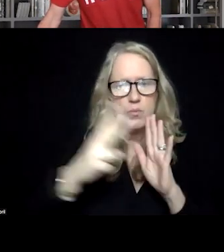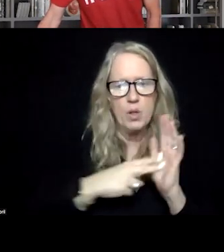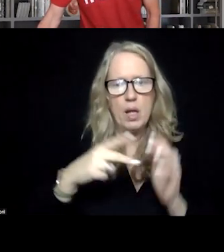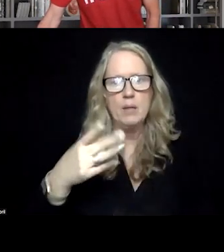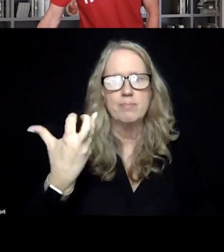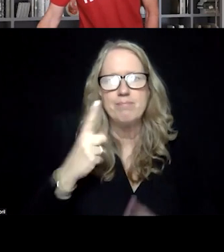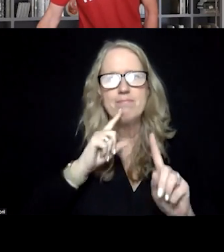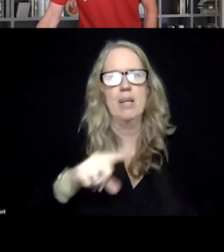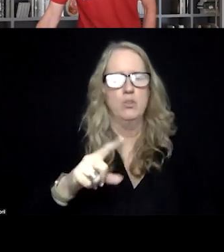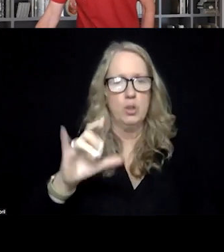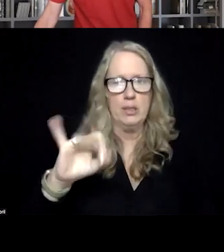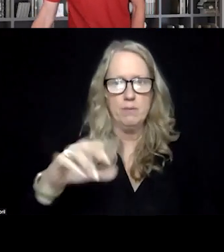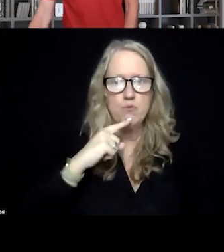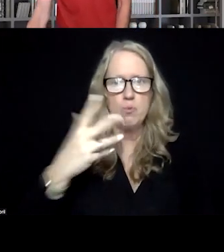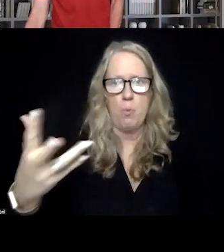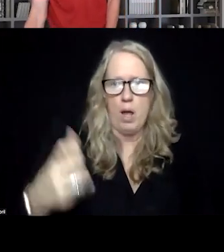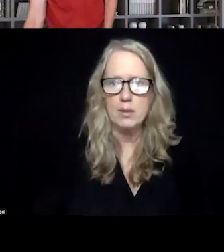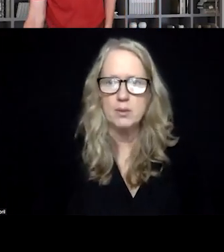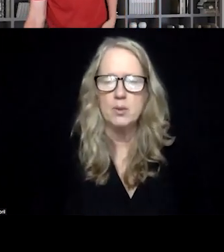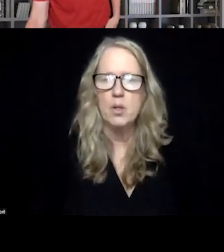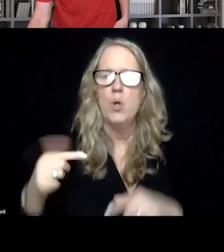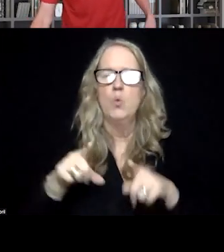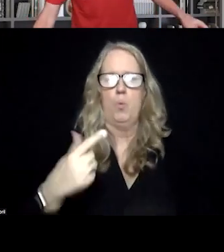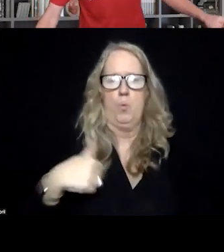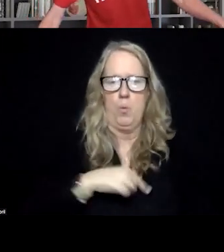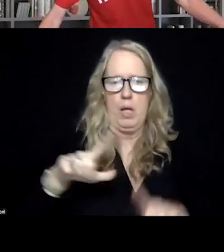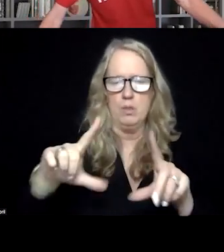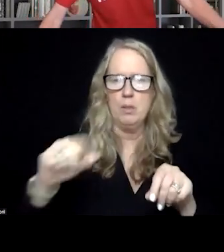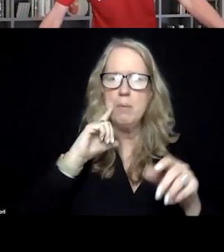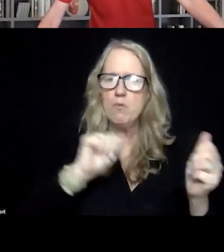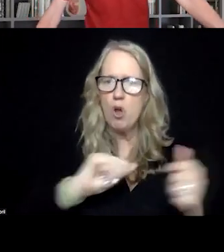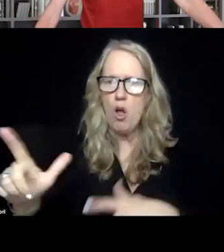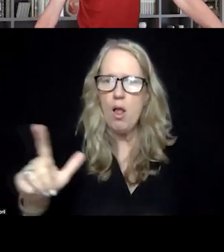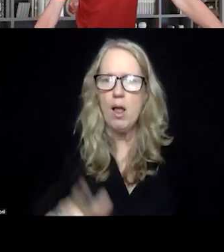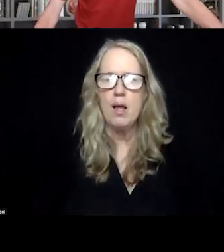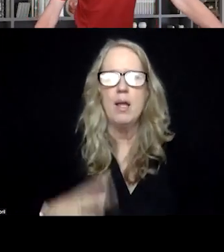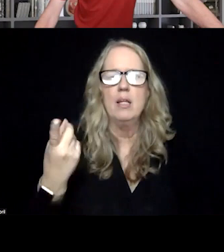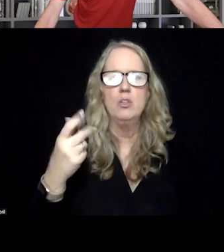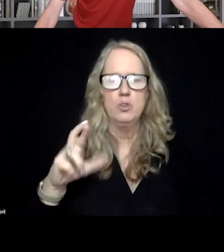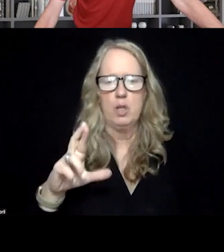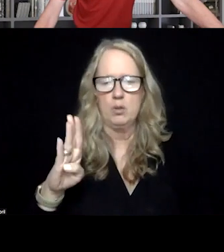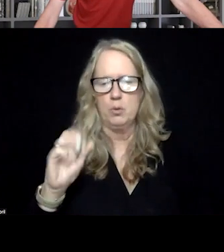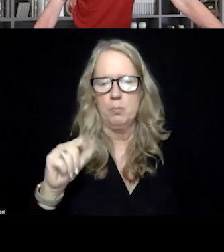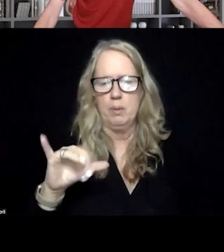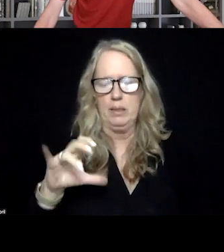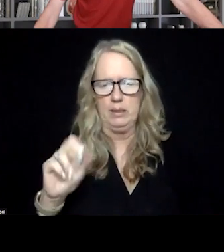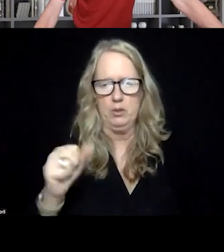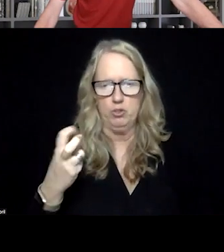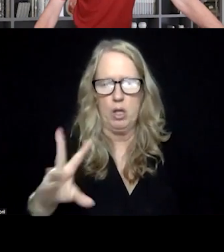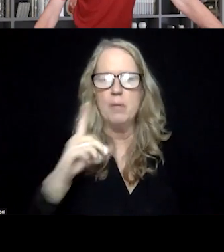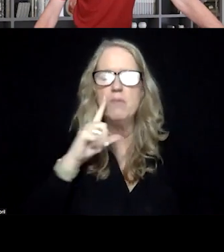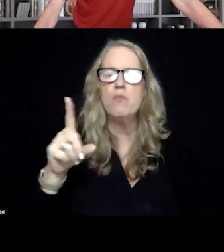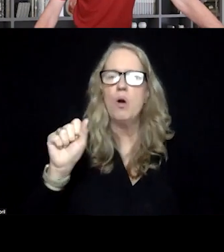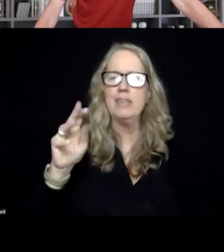answer that, uh, if you would please. And while we're doing that, while everybody's getting to that, Dr. Belina Shaw, uh, SAMHSA update.